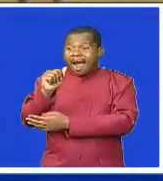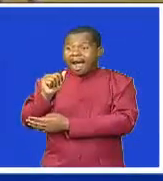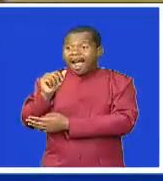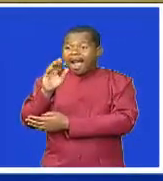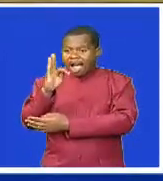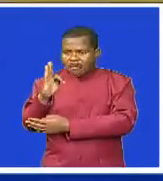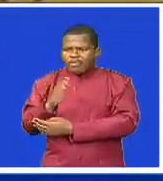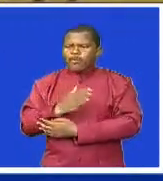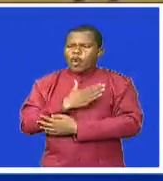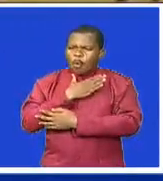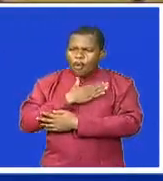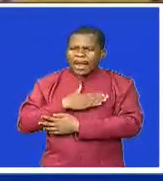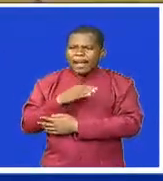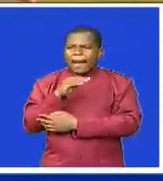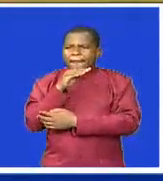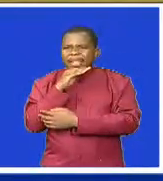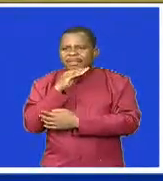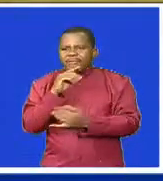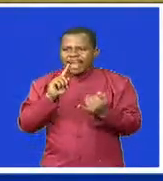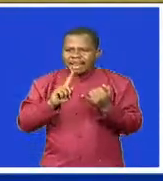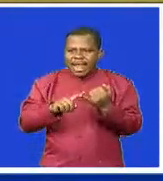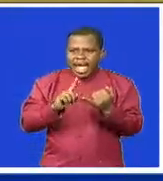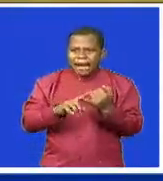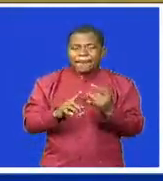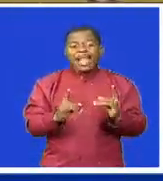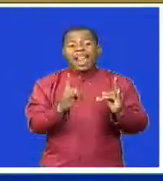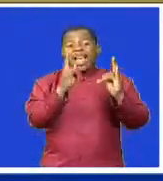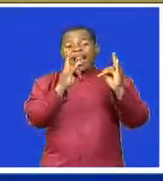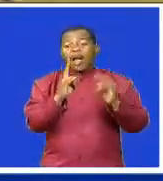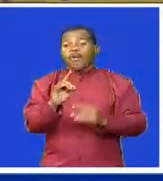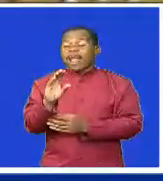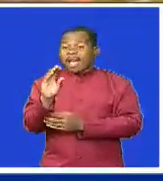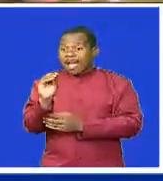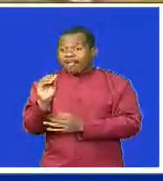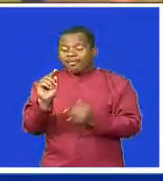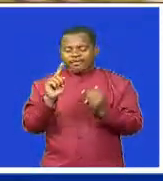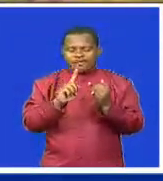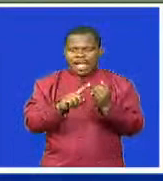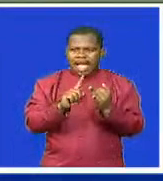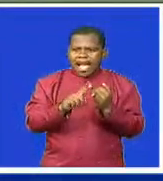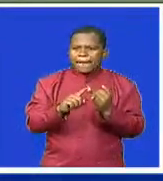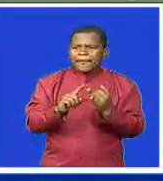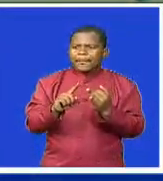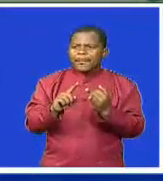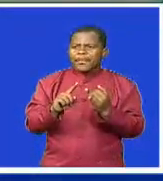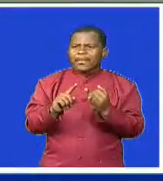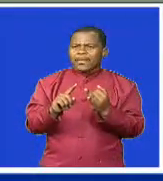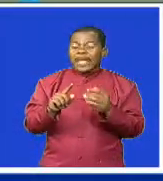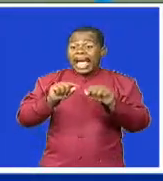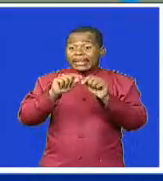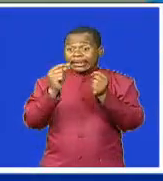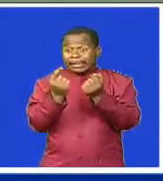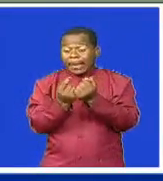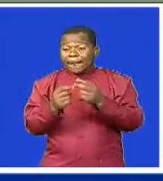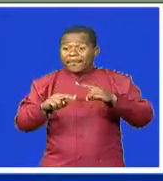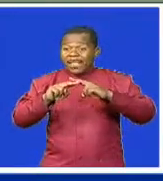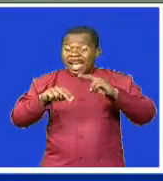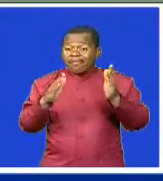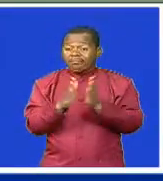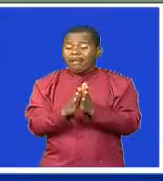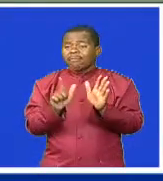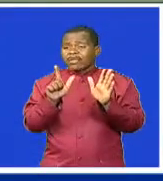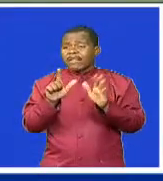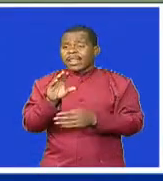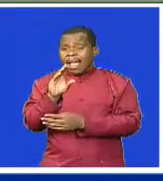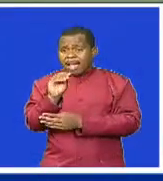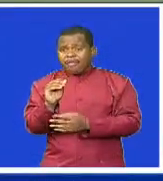such as juniors, ensuring that clubs run under contract finances, ensuring that there is a training ground and